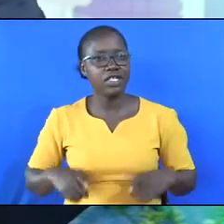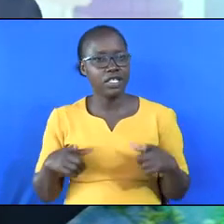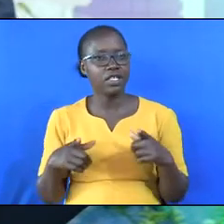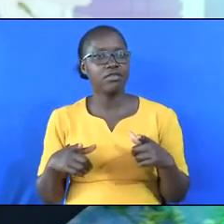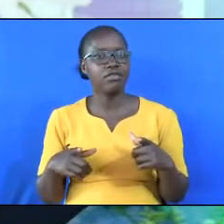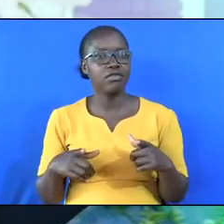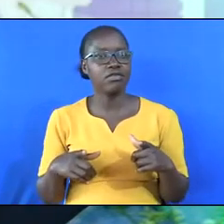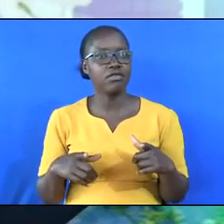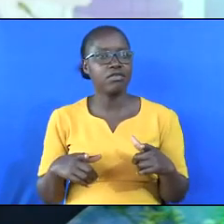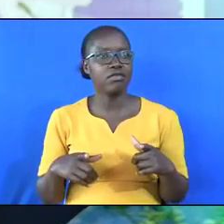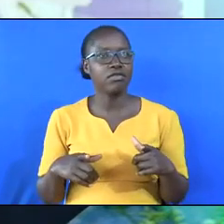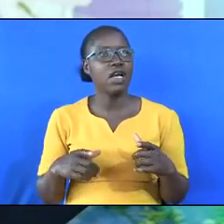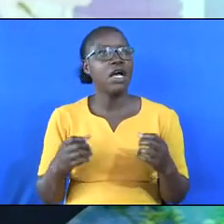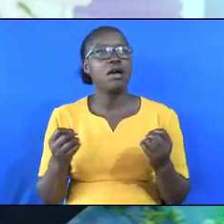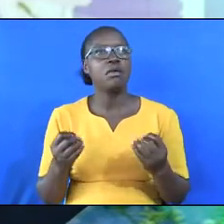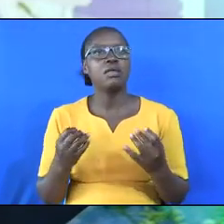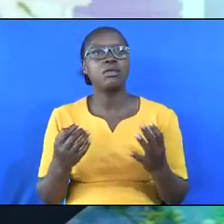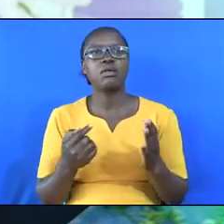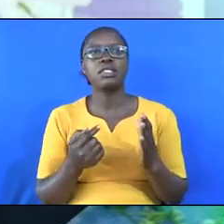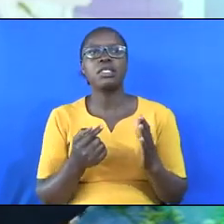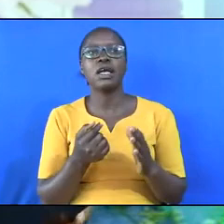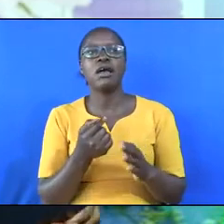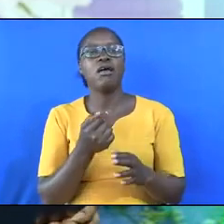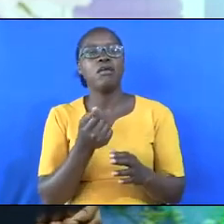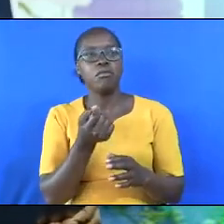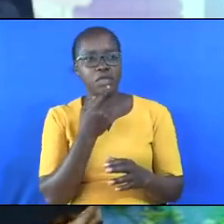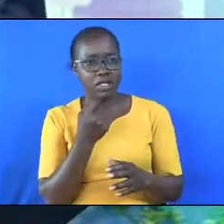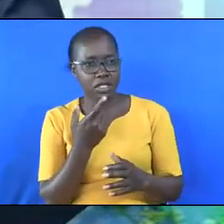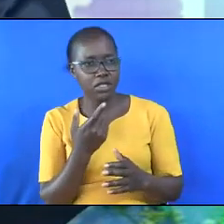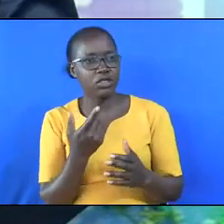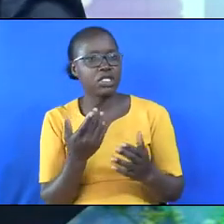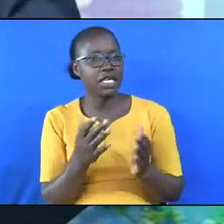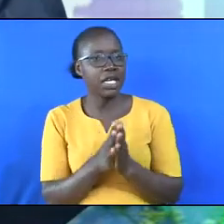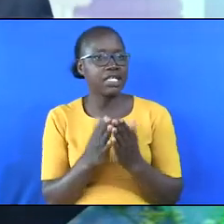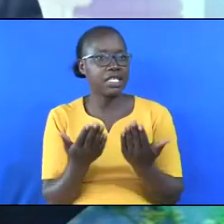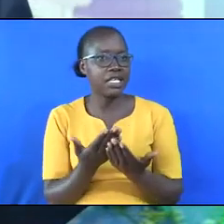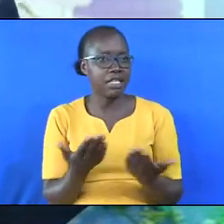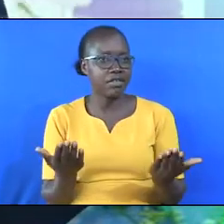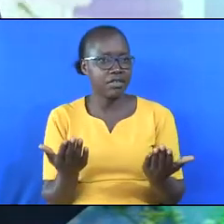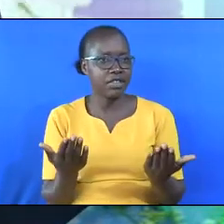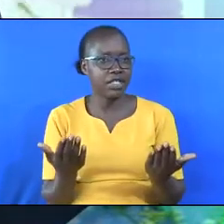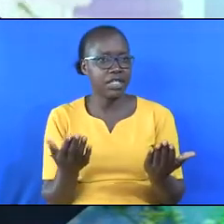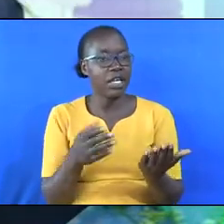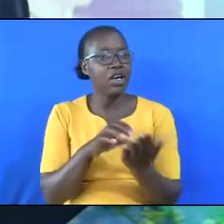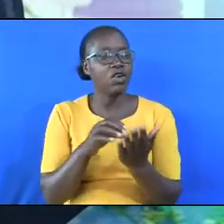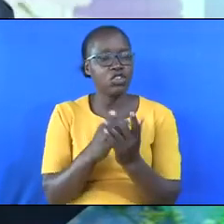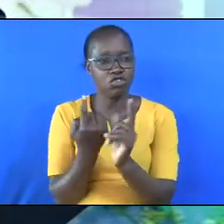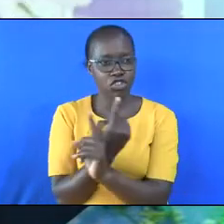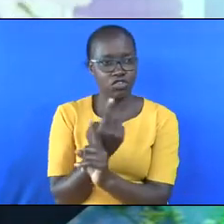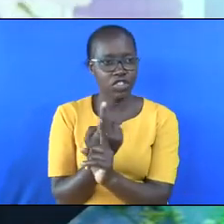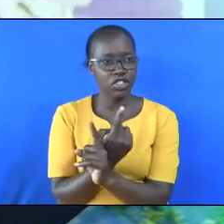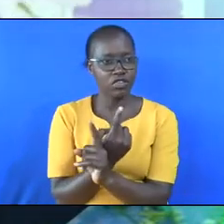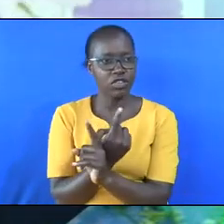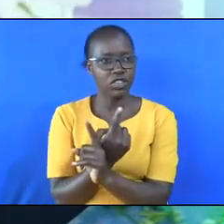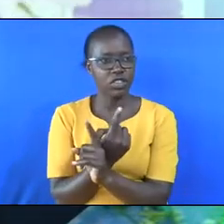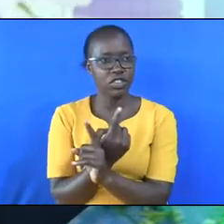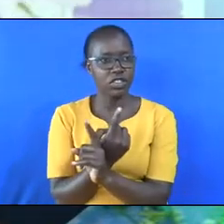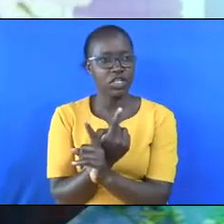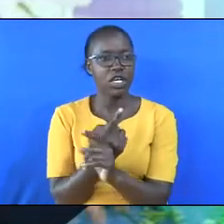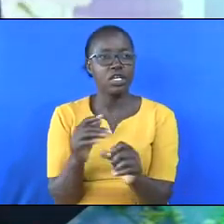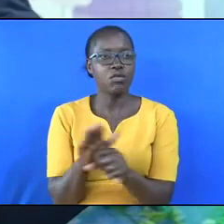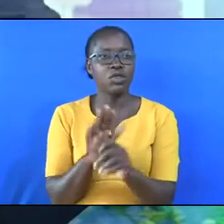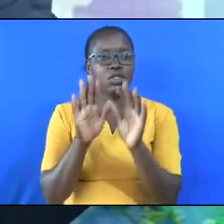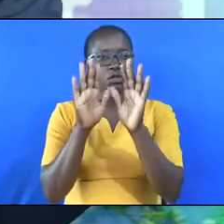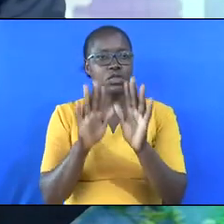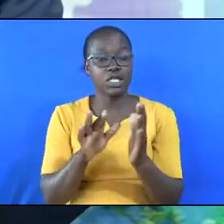You know, there are many medications for conditions, but for, and even for every condition, you can pick the three most important,